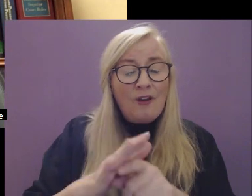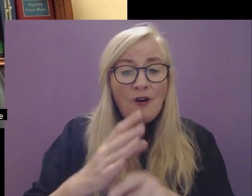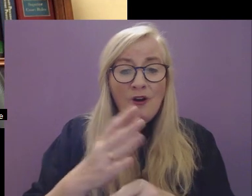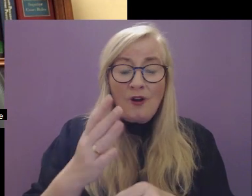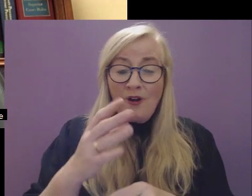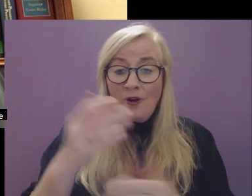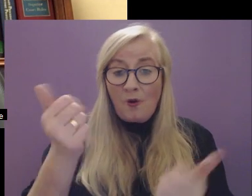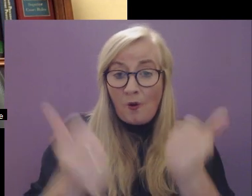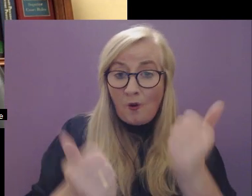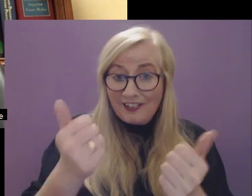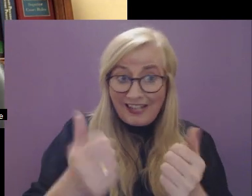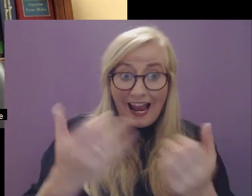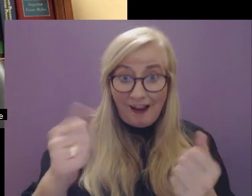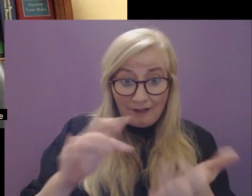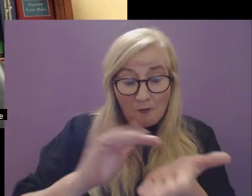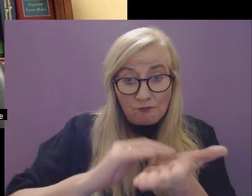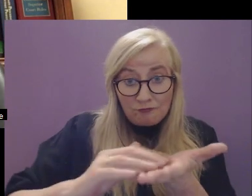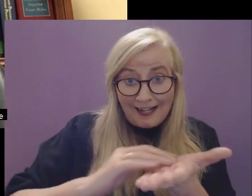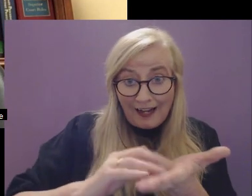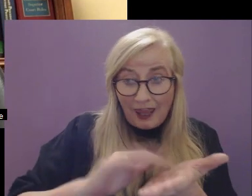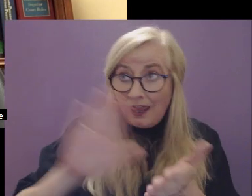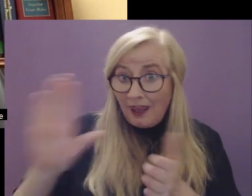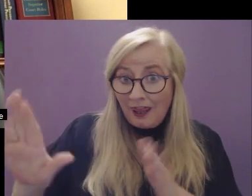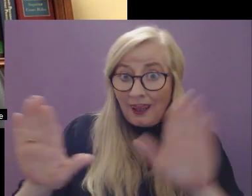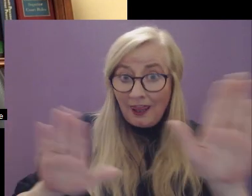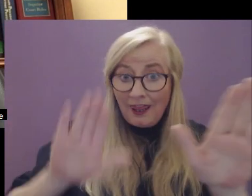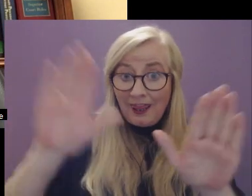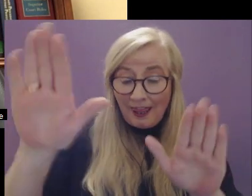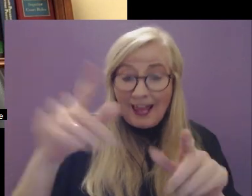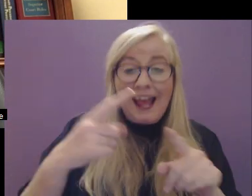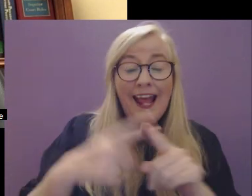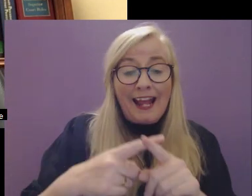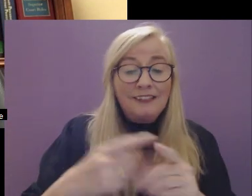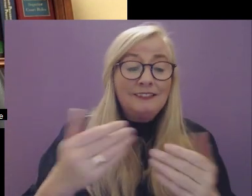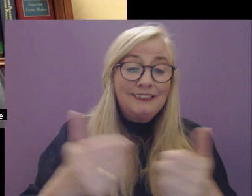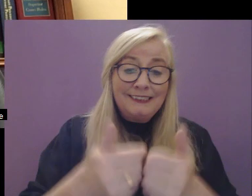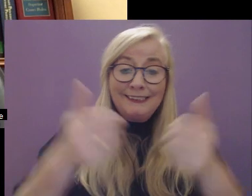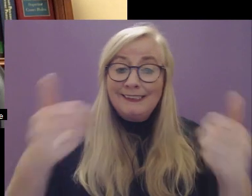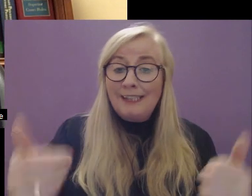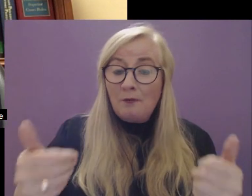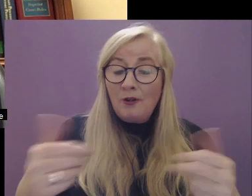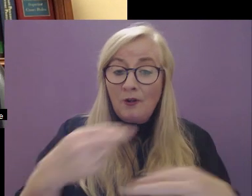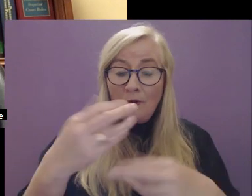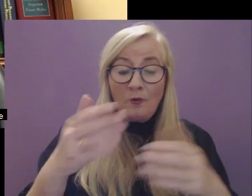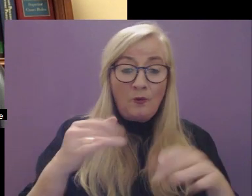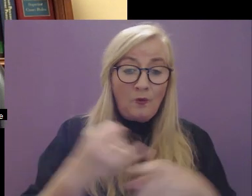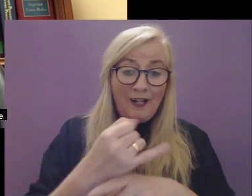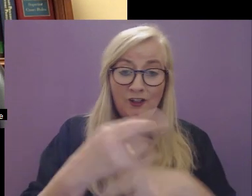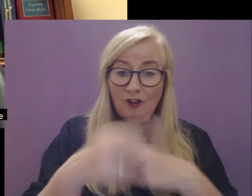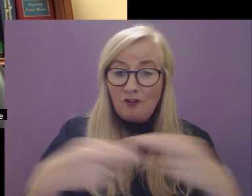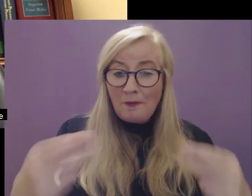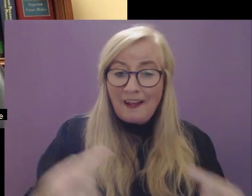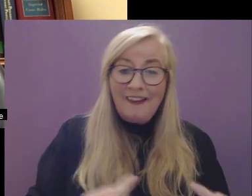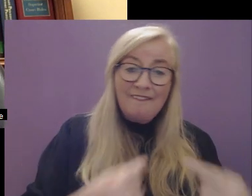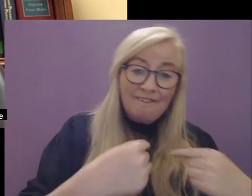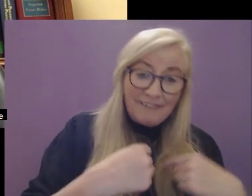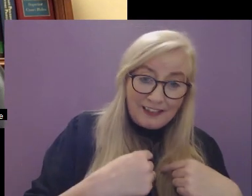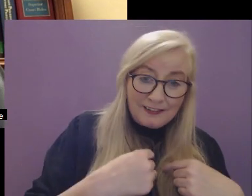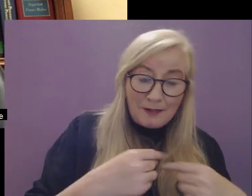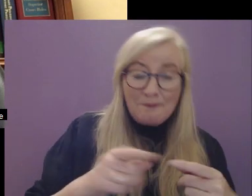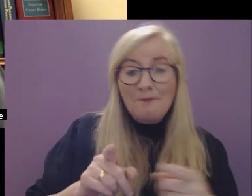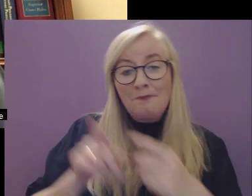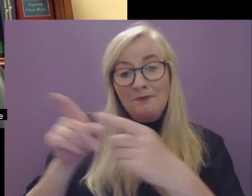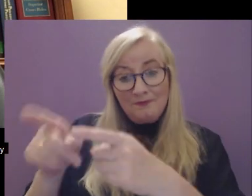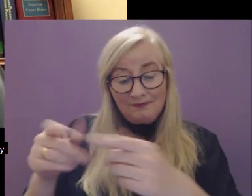particularly the newer ones, are all in Braille and separate victim or witness waiting rooms are available. We also have video link